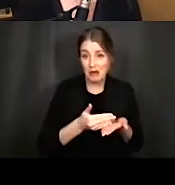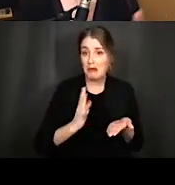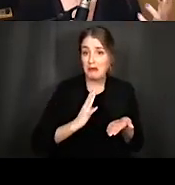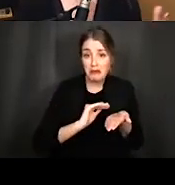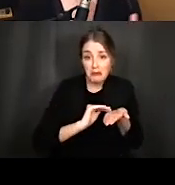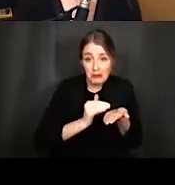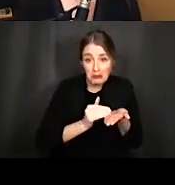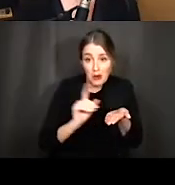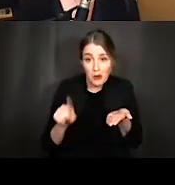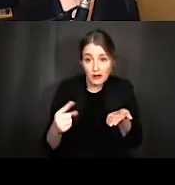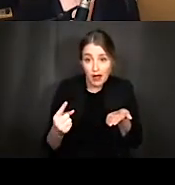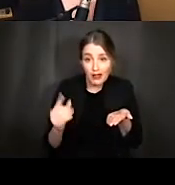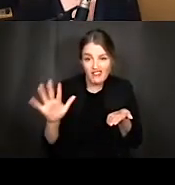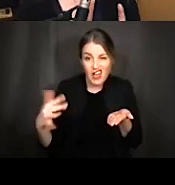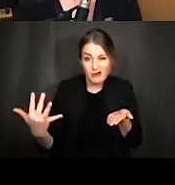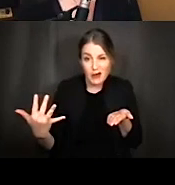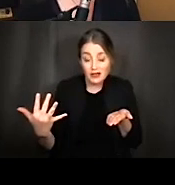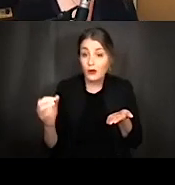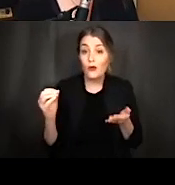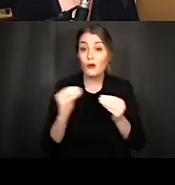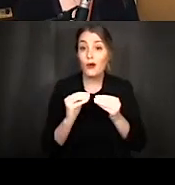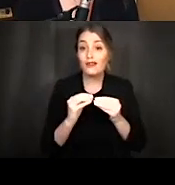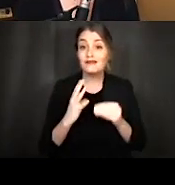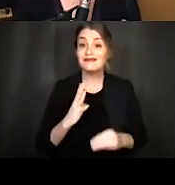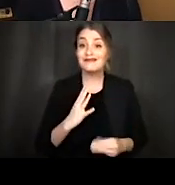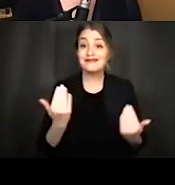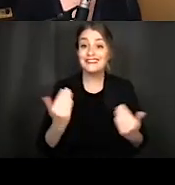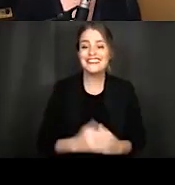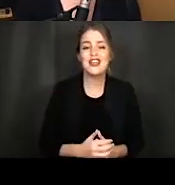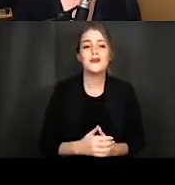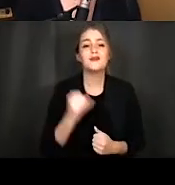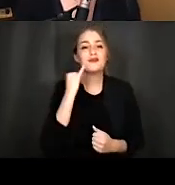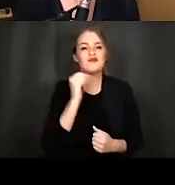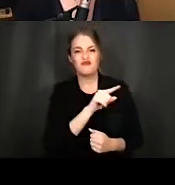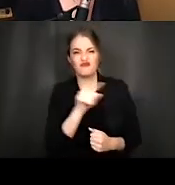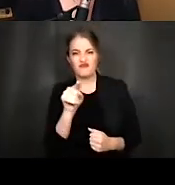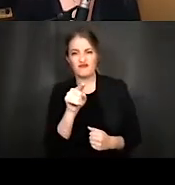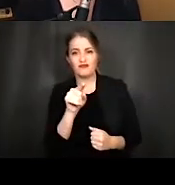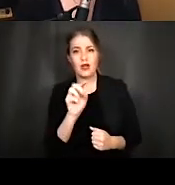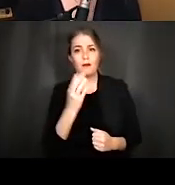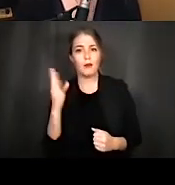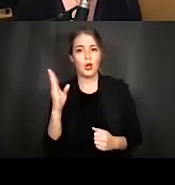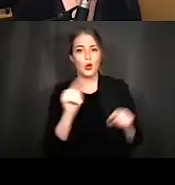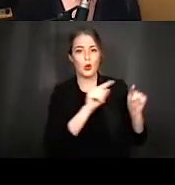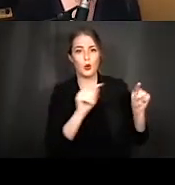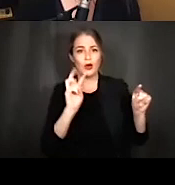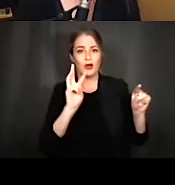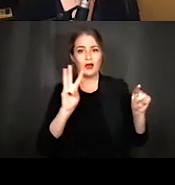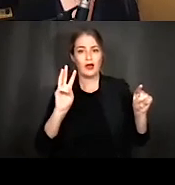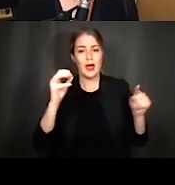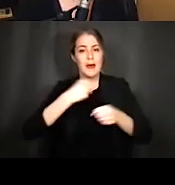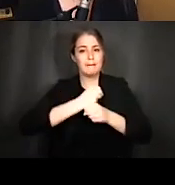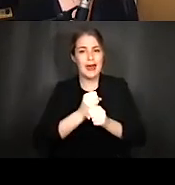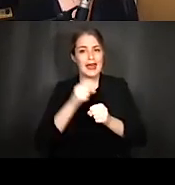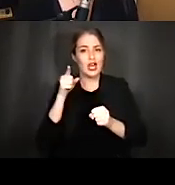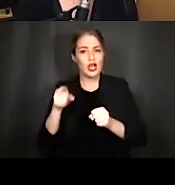dollar five bucks whatever um or more that's fine too um if you go to make you think.org support make you think